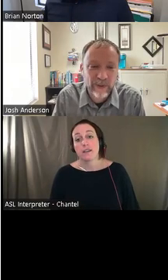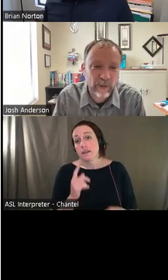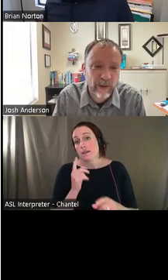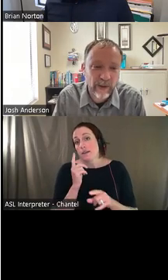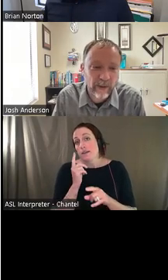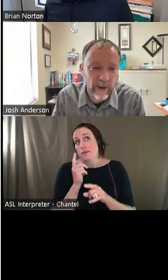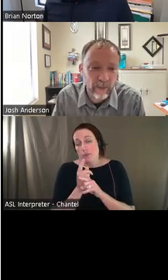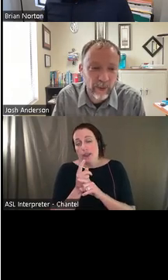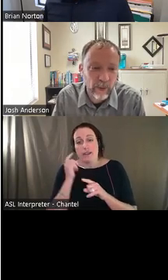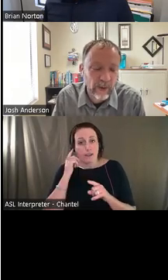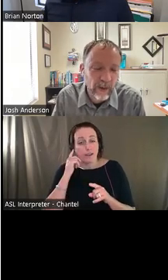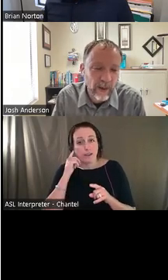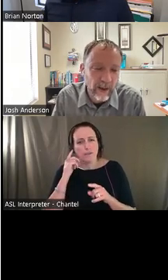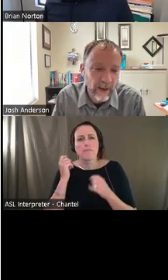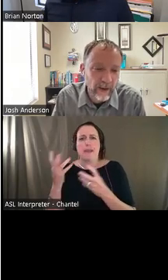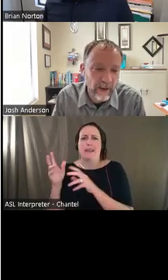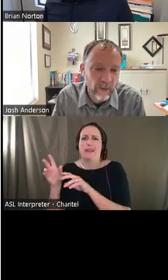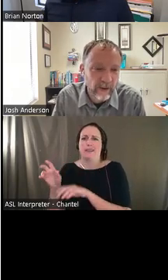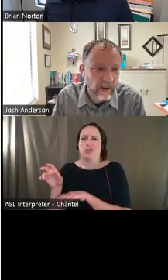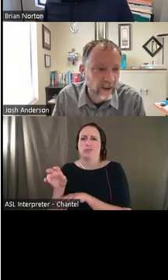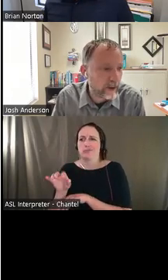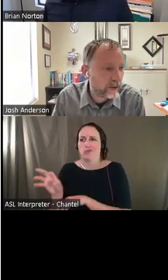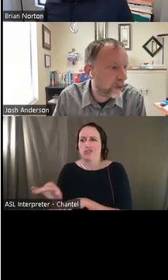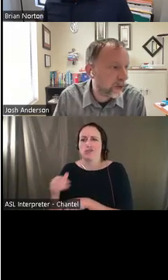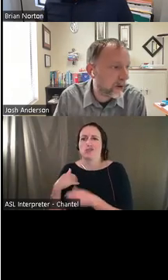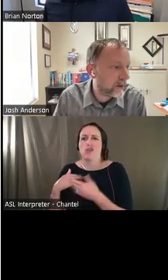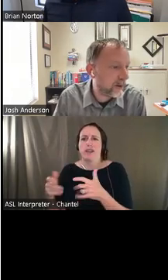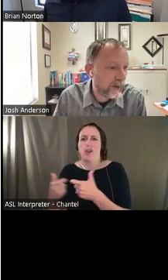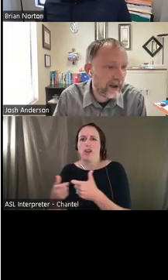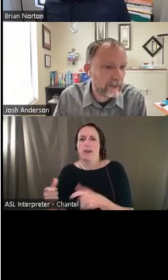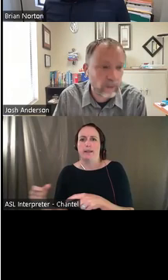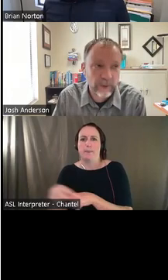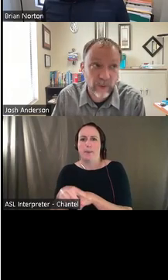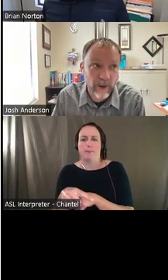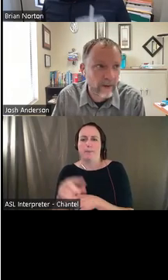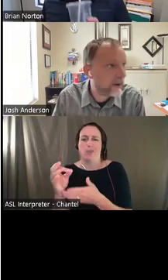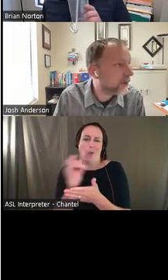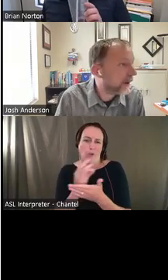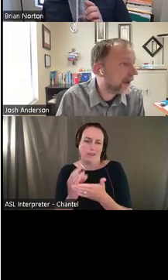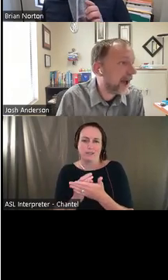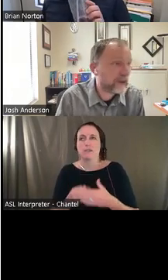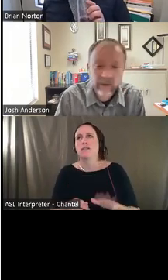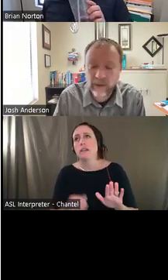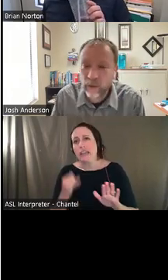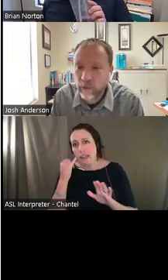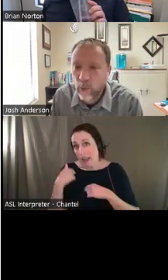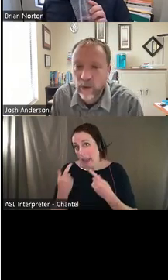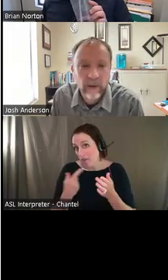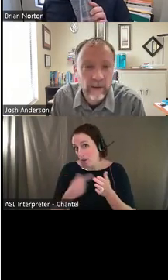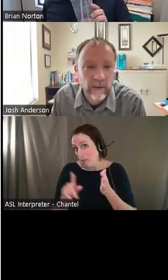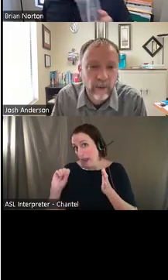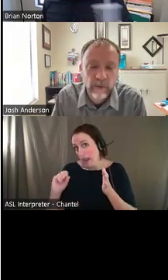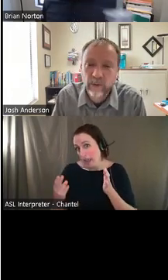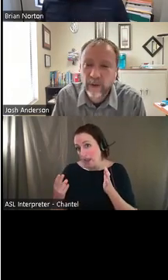provide the change. And I think a lot of them do. Uh, in fact, I, I still know that if I, which is rare ever pay cash, I see the look of